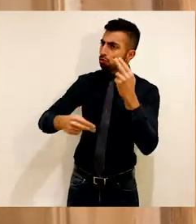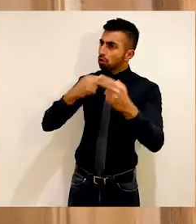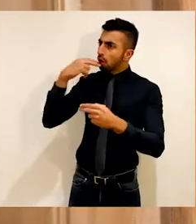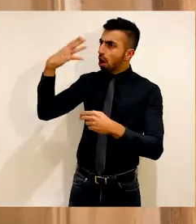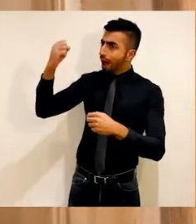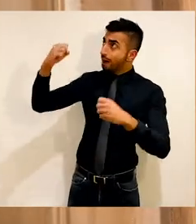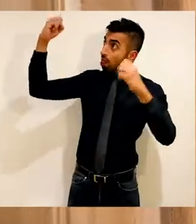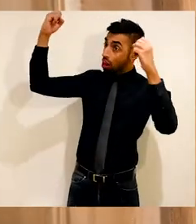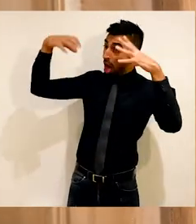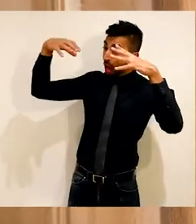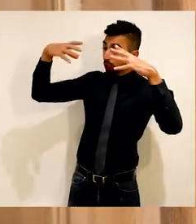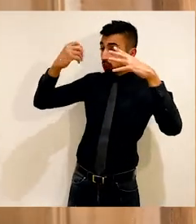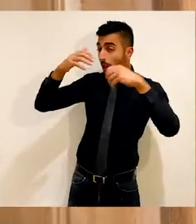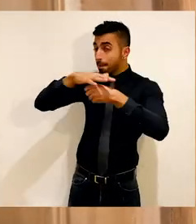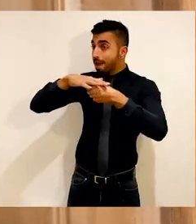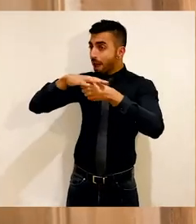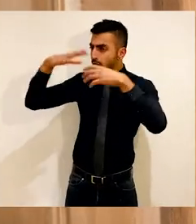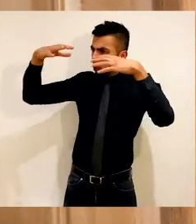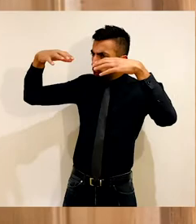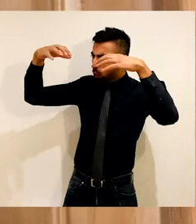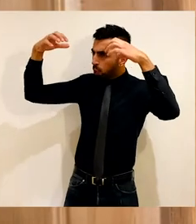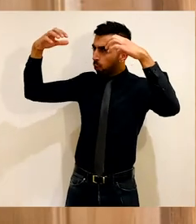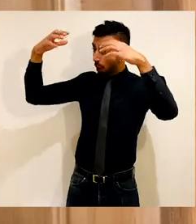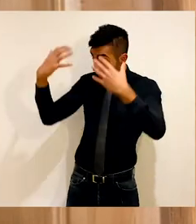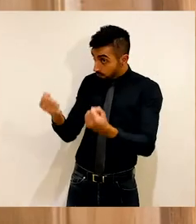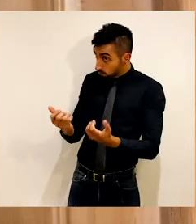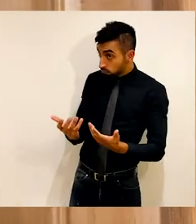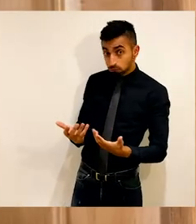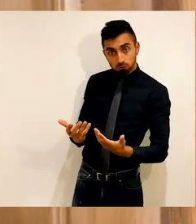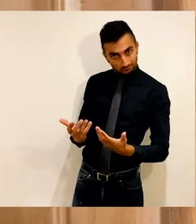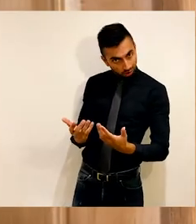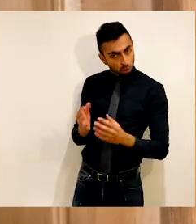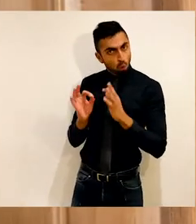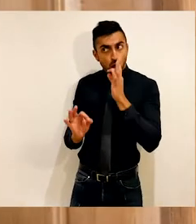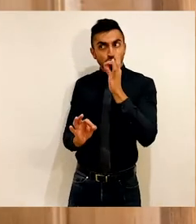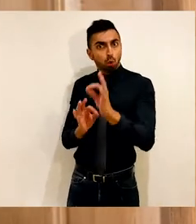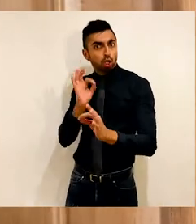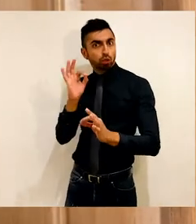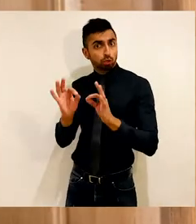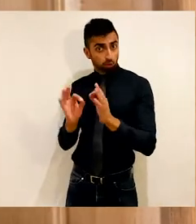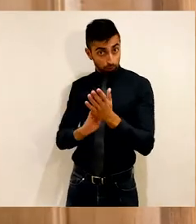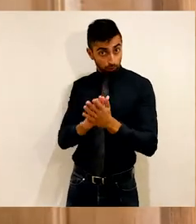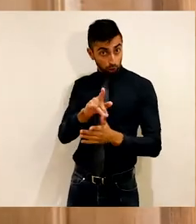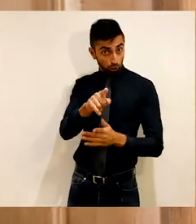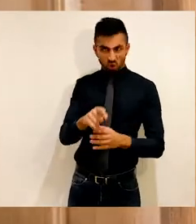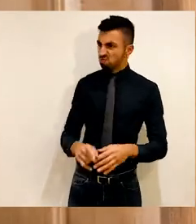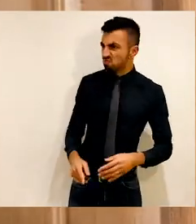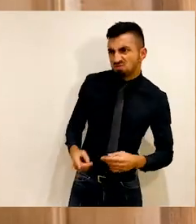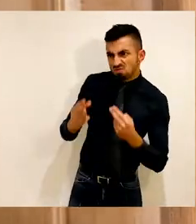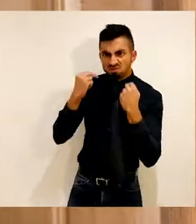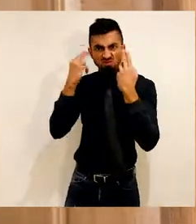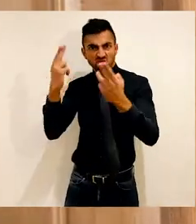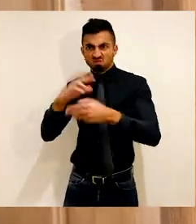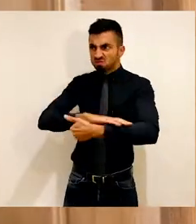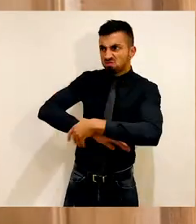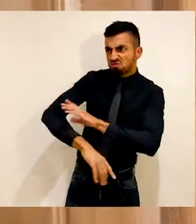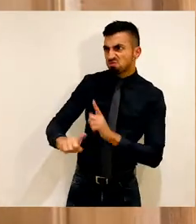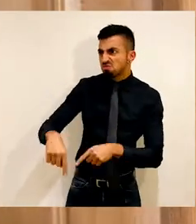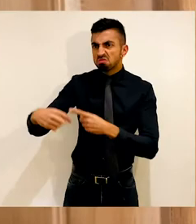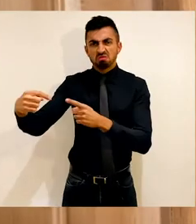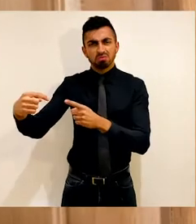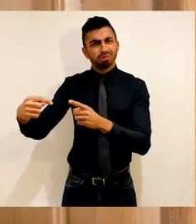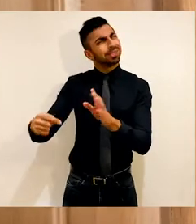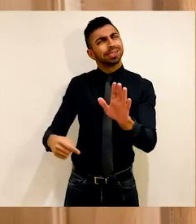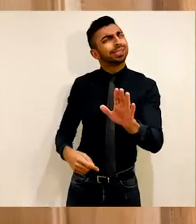and sound are dimmed. These questions. I'm not asking you to ask them